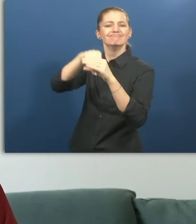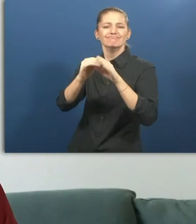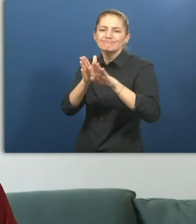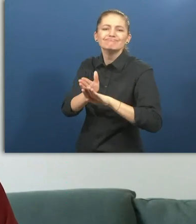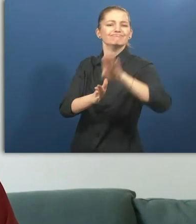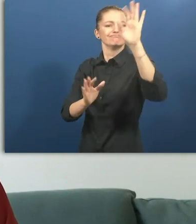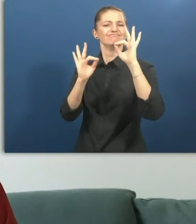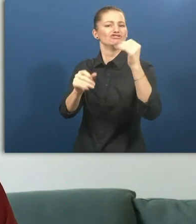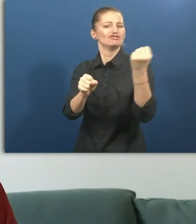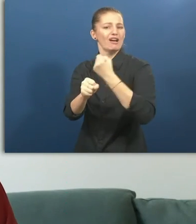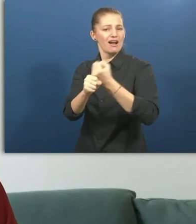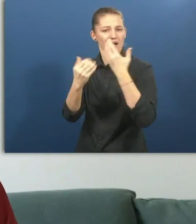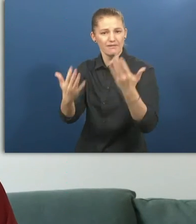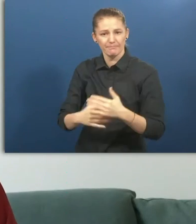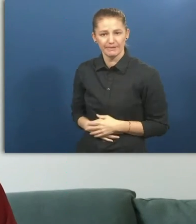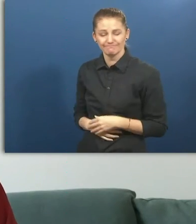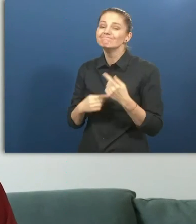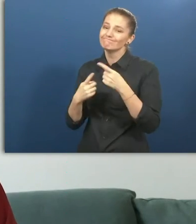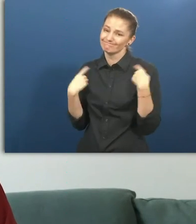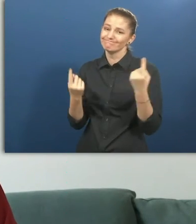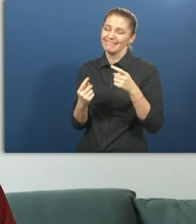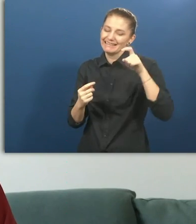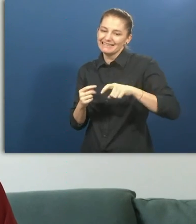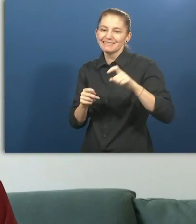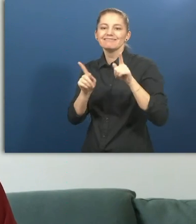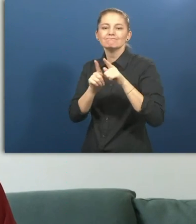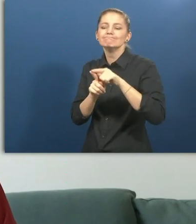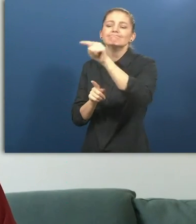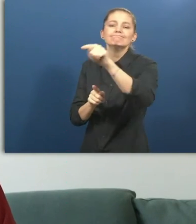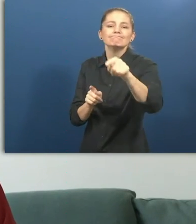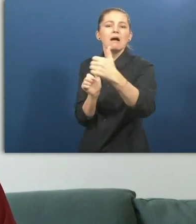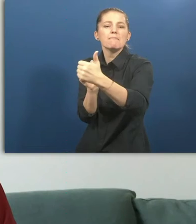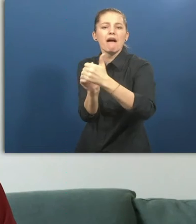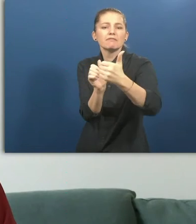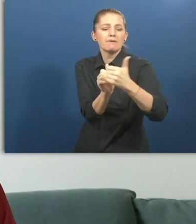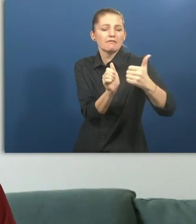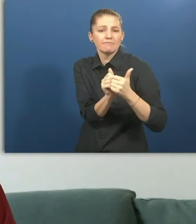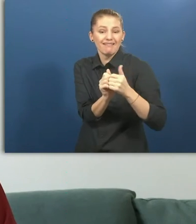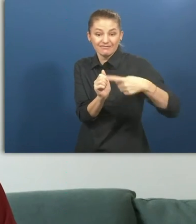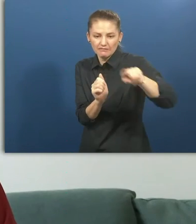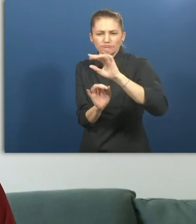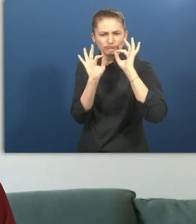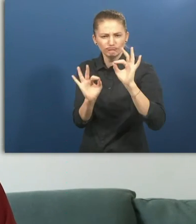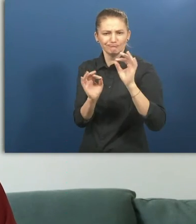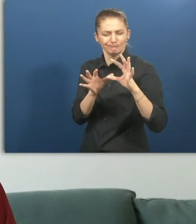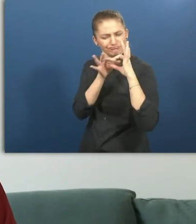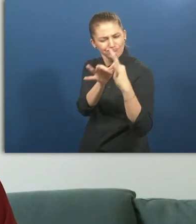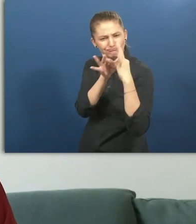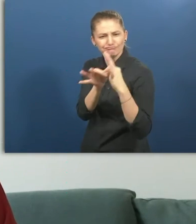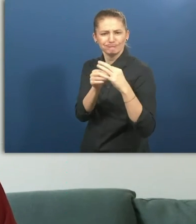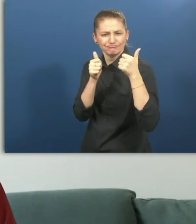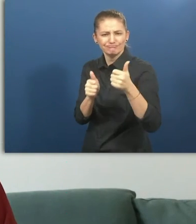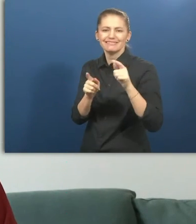we need the support of trustworthy and passionate about the topic of inclusion of people with disabilities local partners.